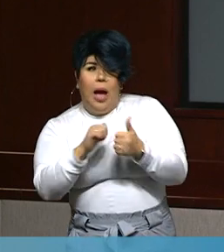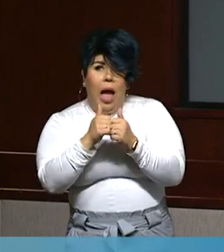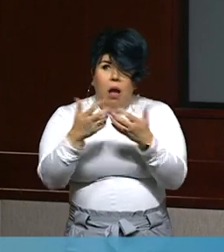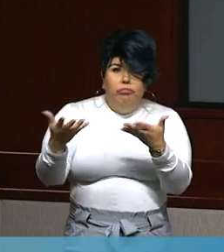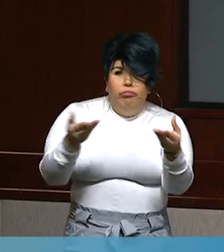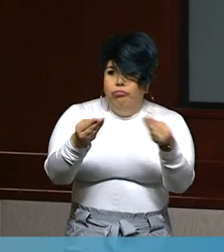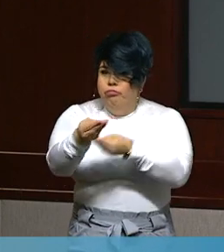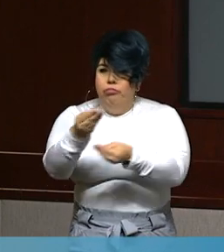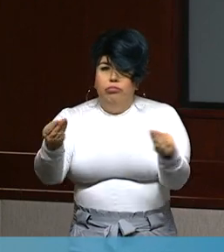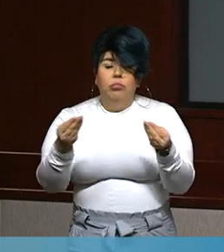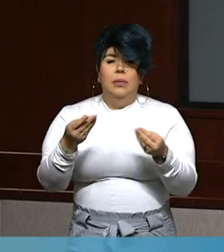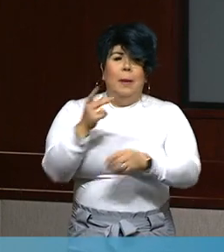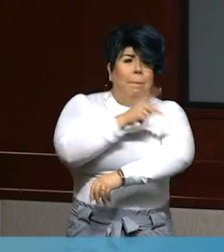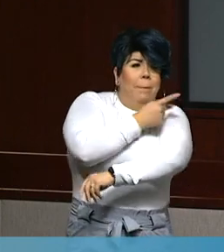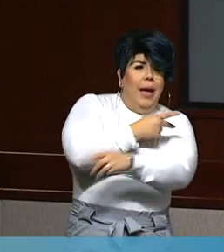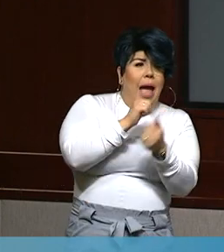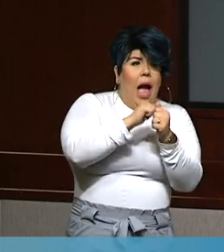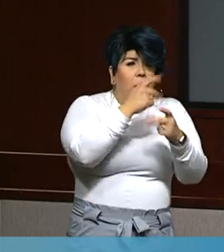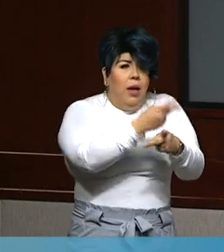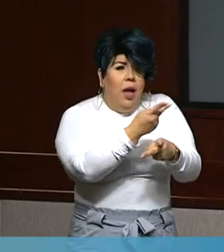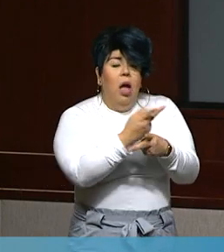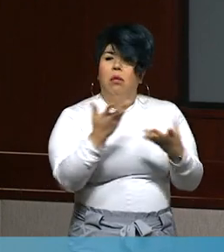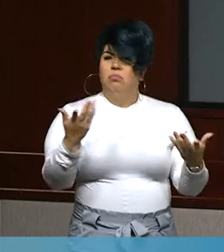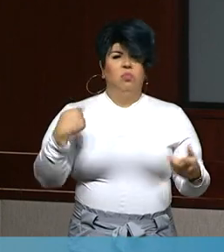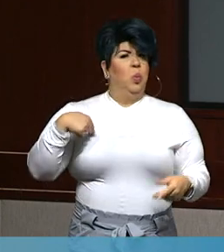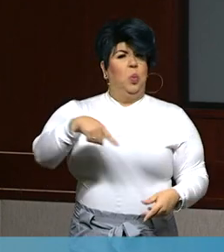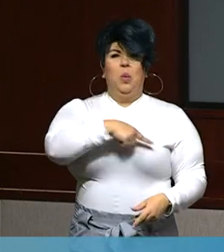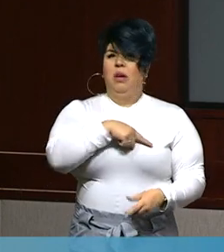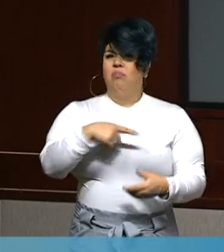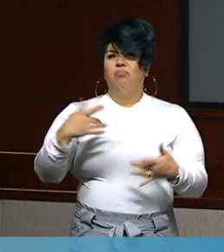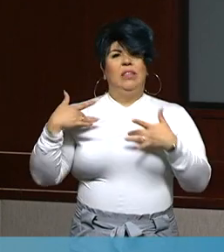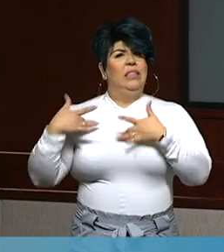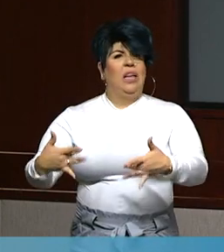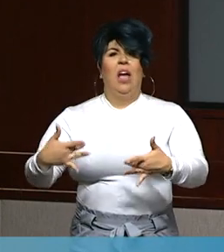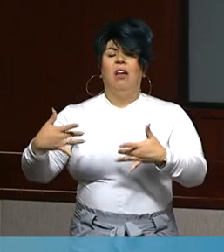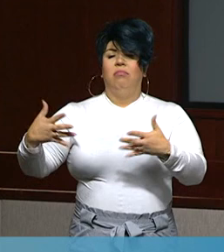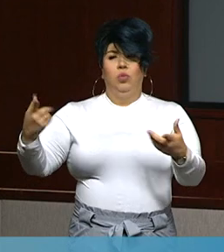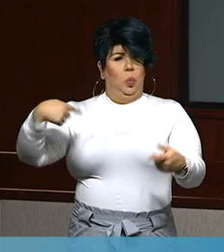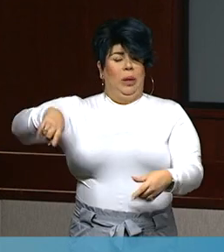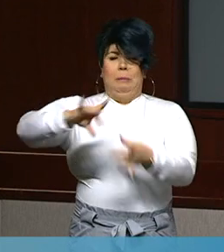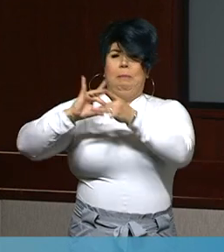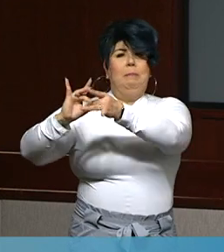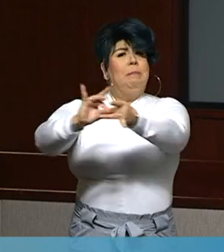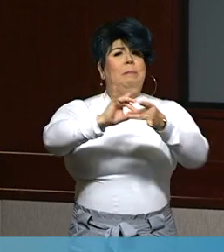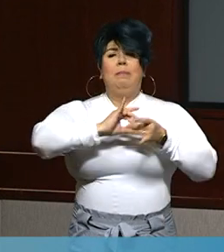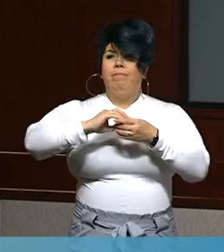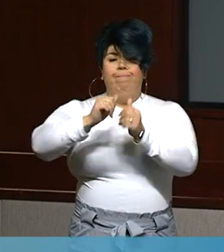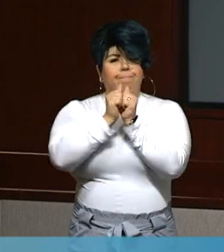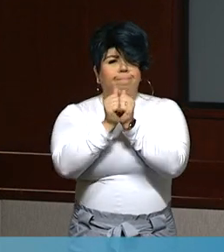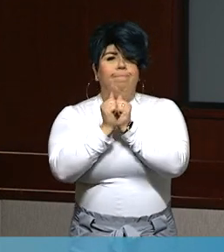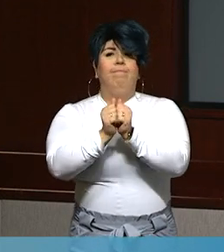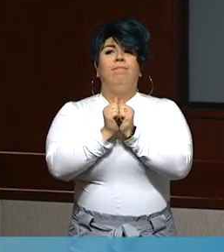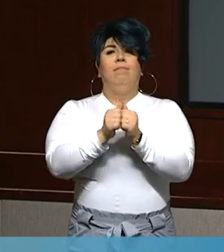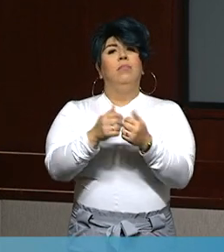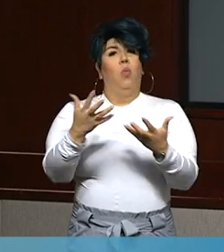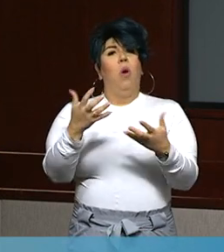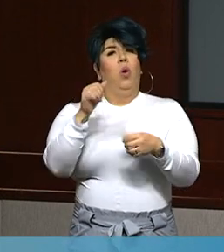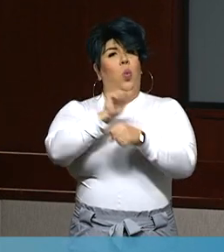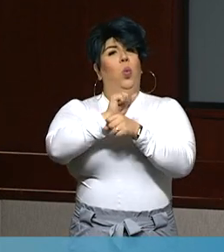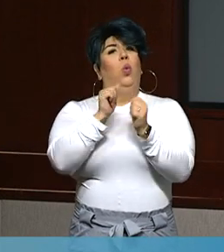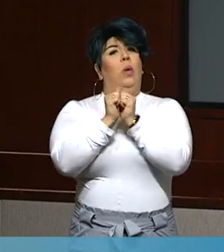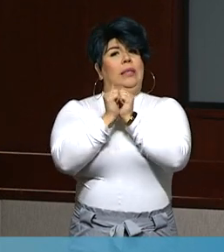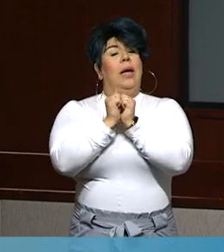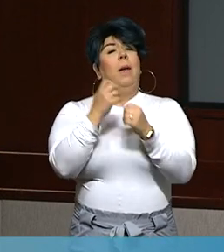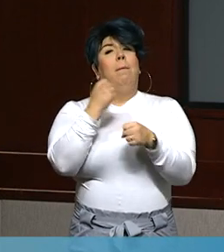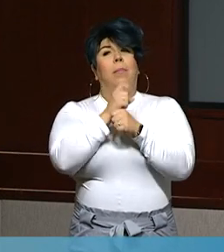about how the best patient care is provided. We are united together across all 10 hospitals to